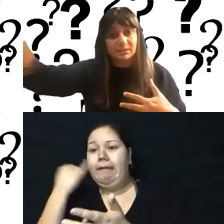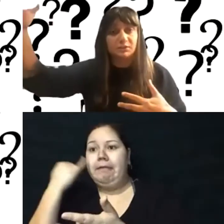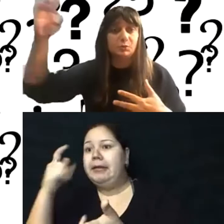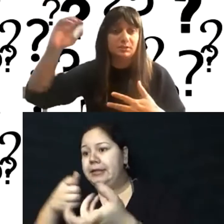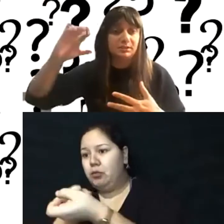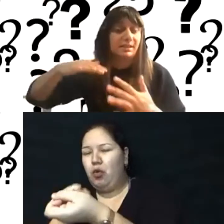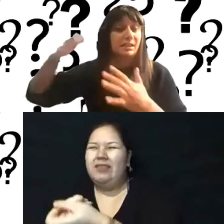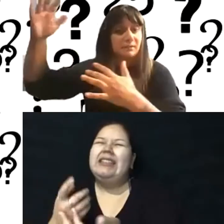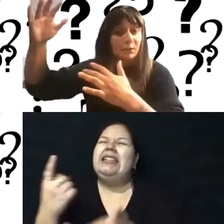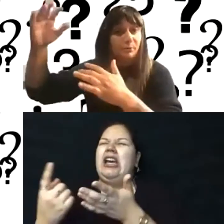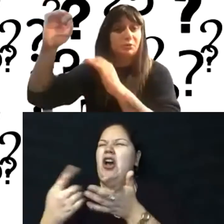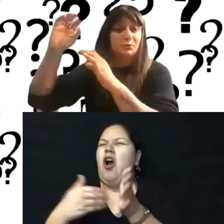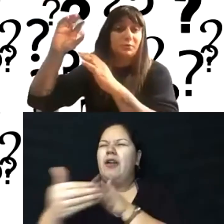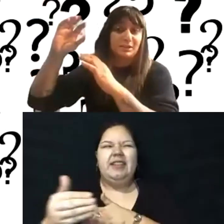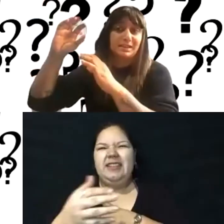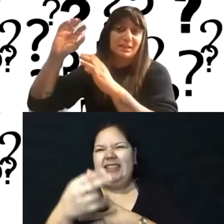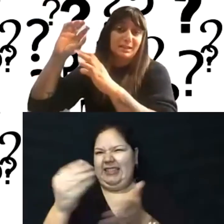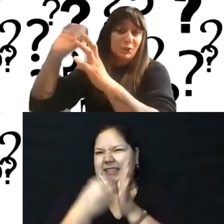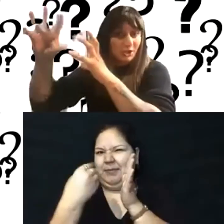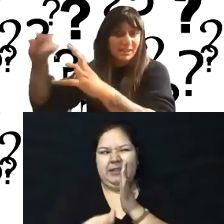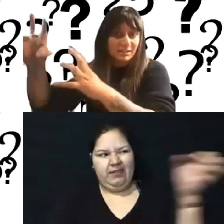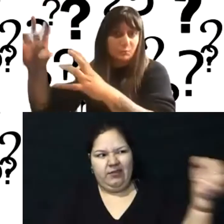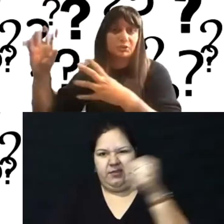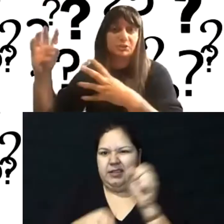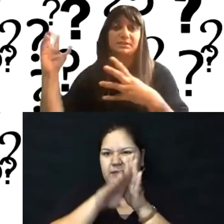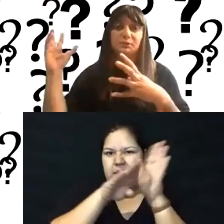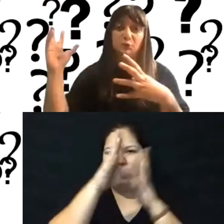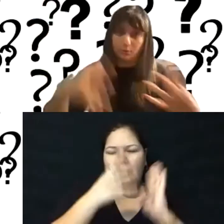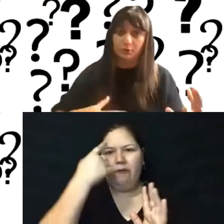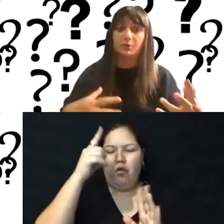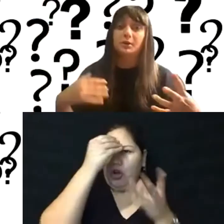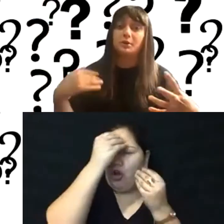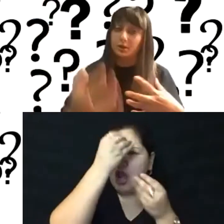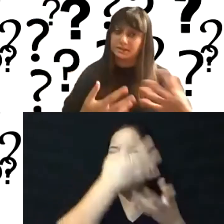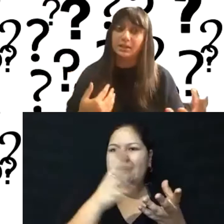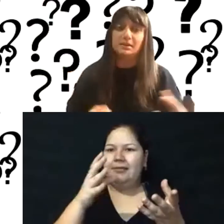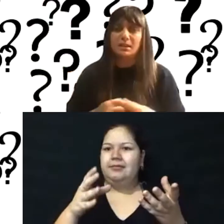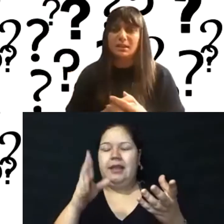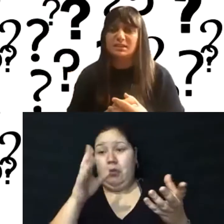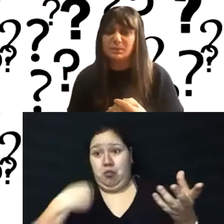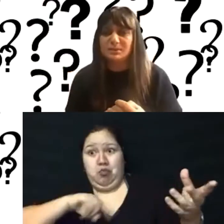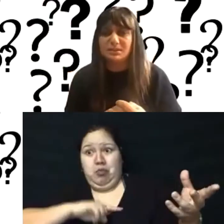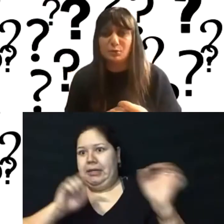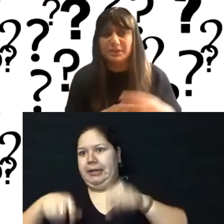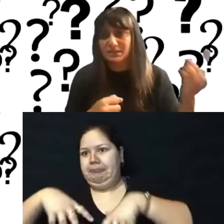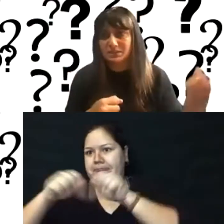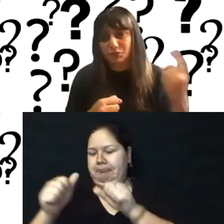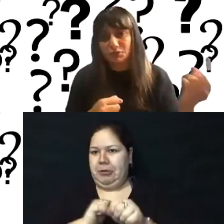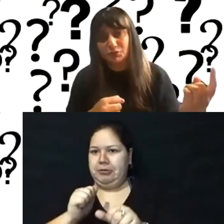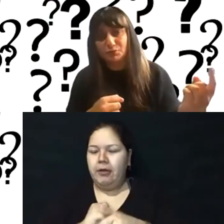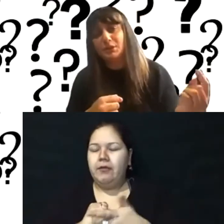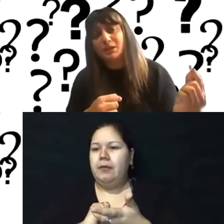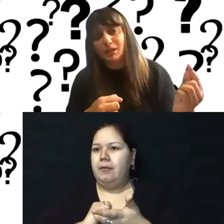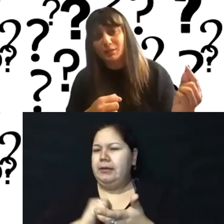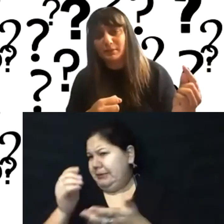very expensive to do it. To get a developer to do things like content, which is doable on our side, and sometimes a little bit easier